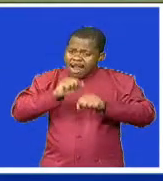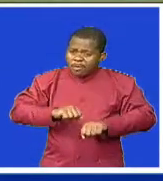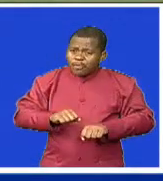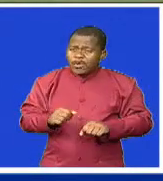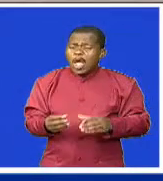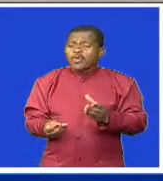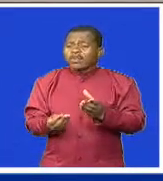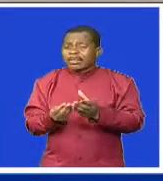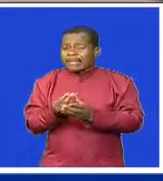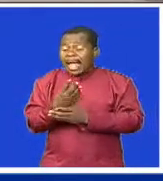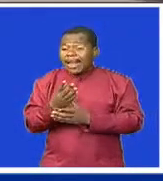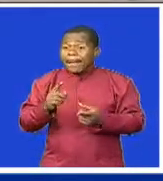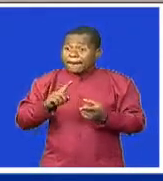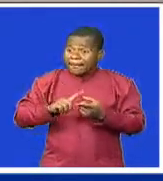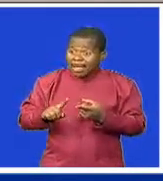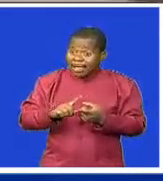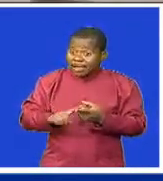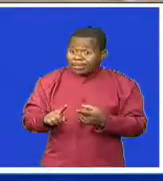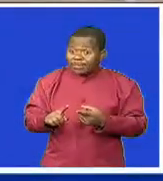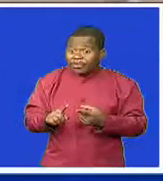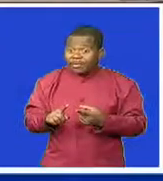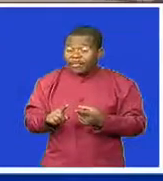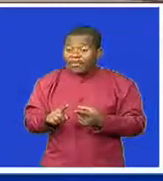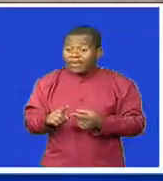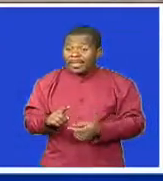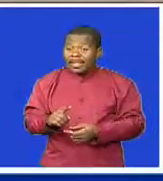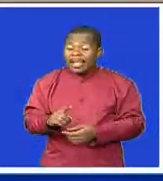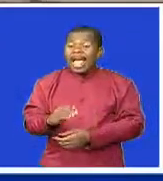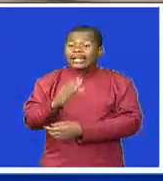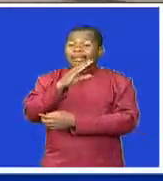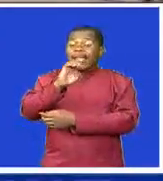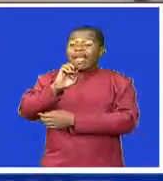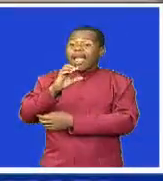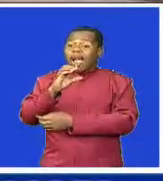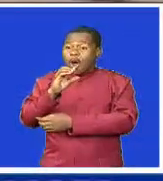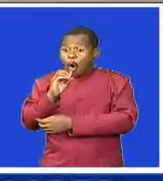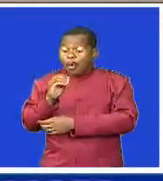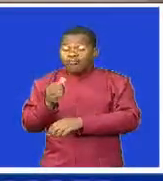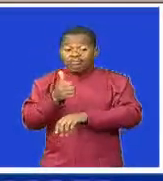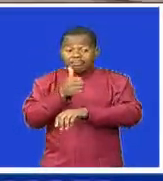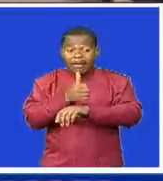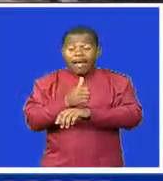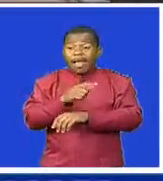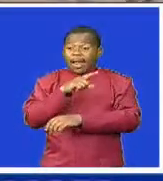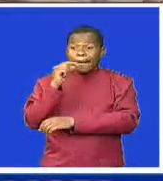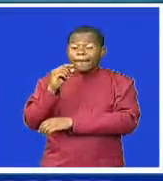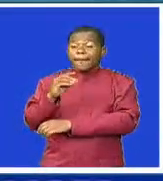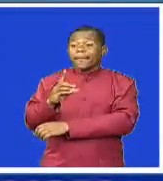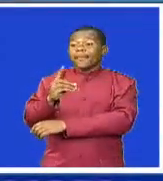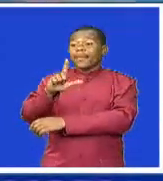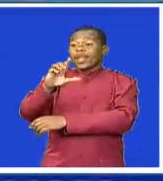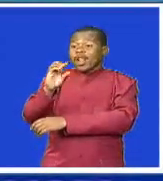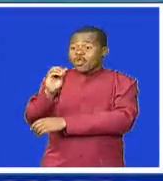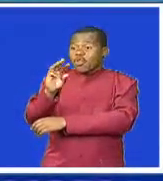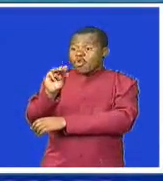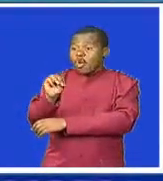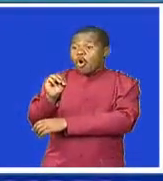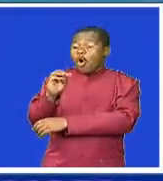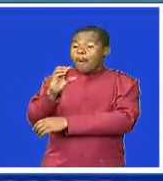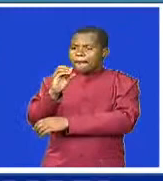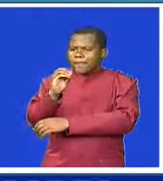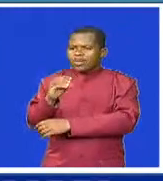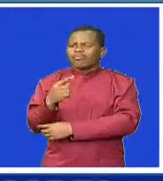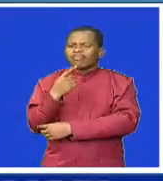According to Chief Executive Officer of SWATINI Sports and Recreational Council Darius Lomo the remaining associations who have not been